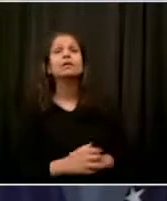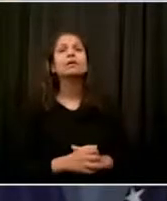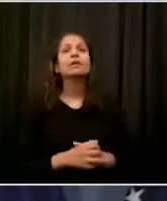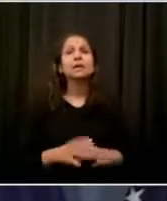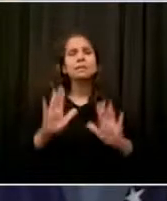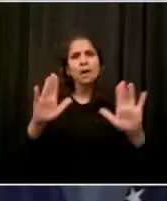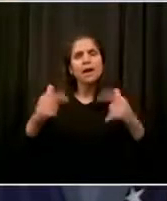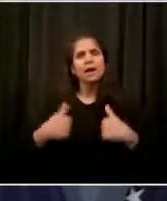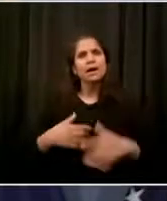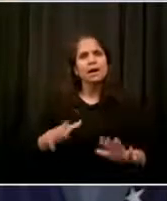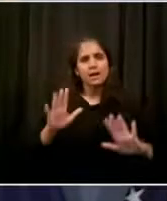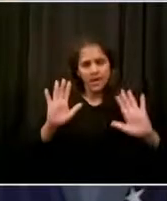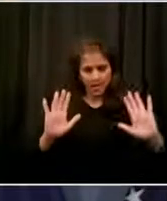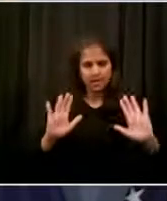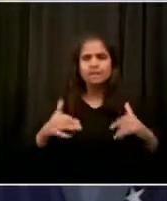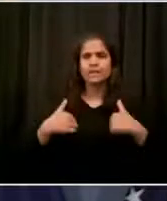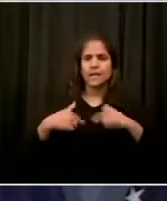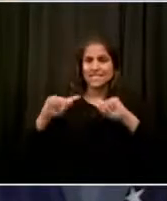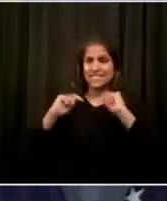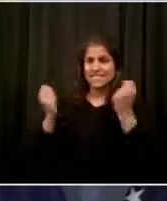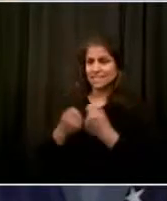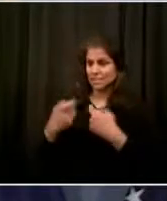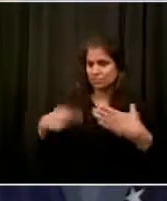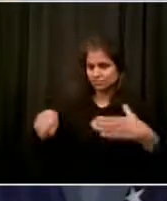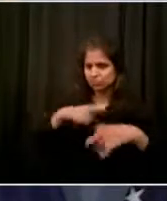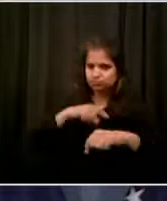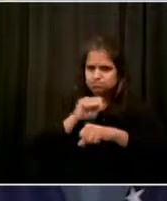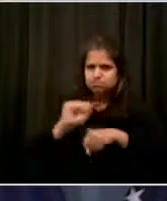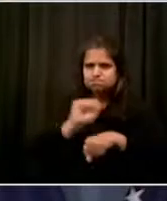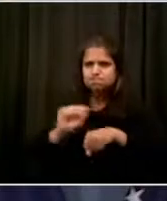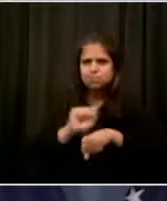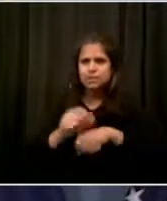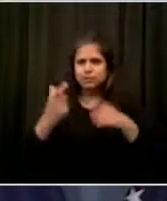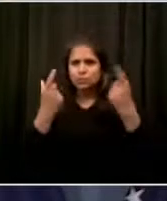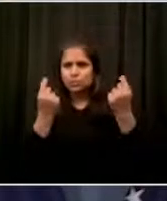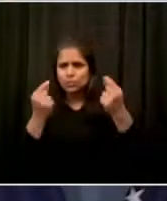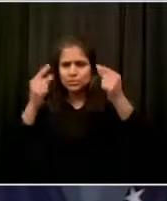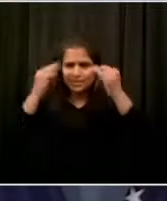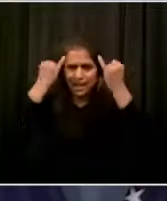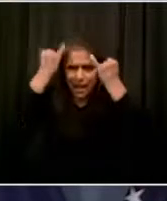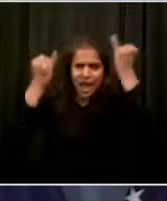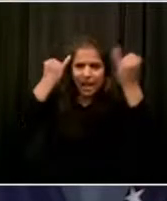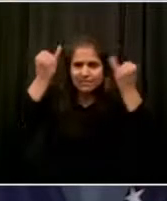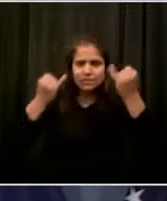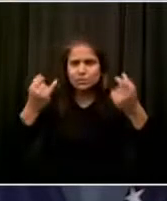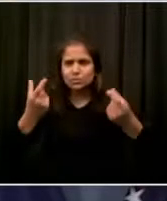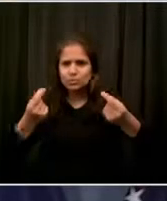very, very tough scenario if we have to do it. Next we have Juliette from 1010 Winds.